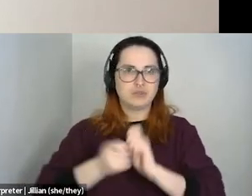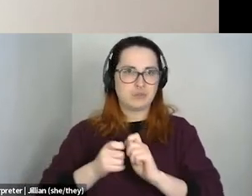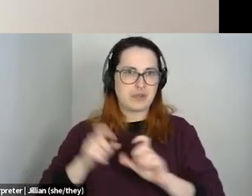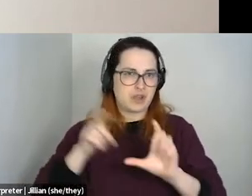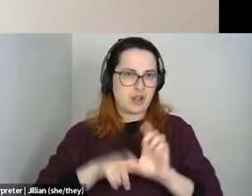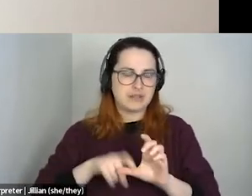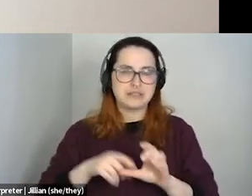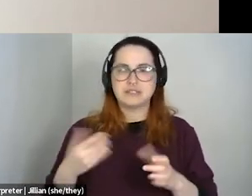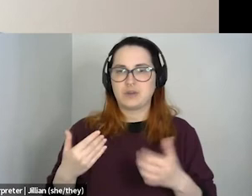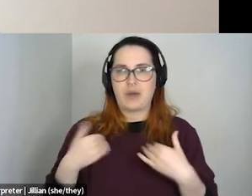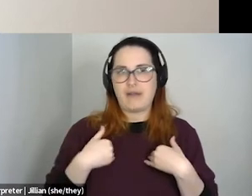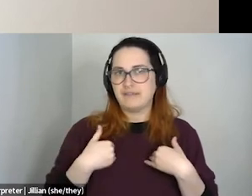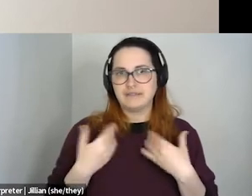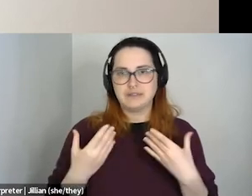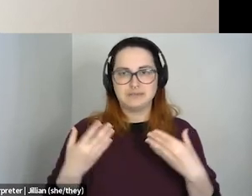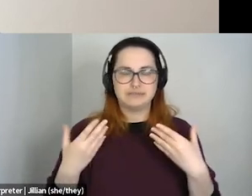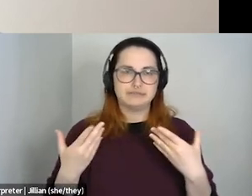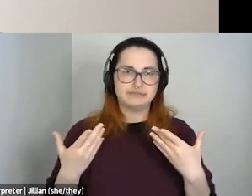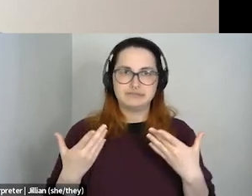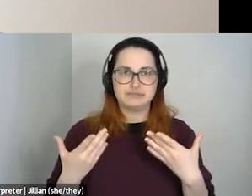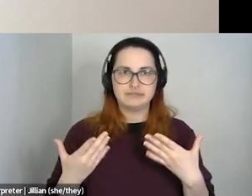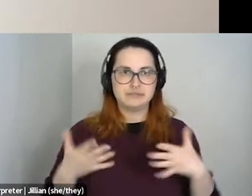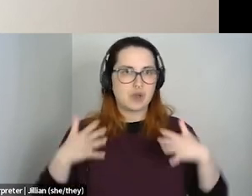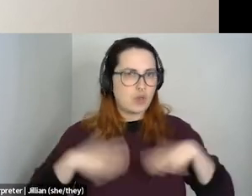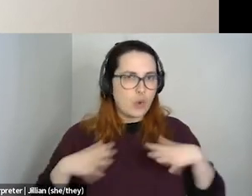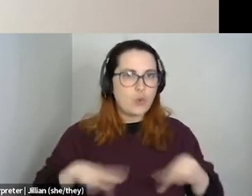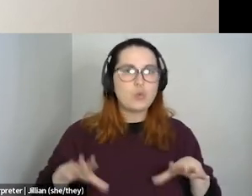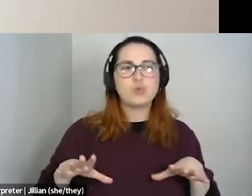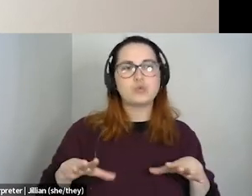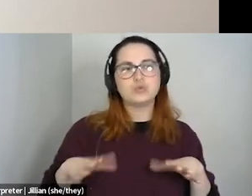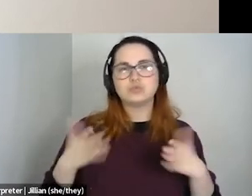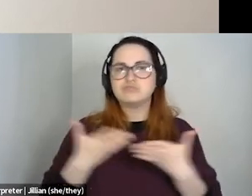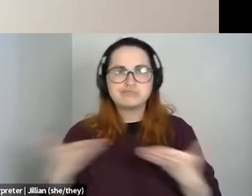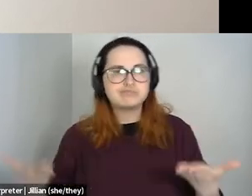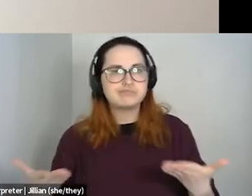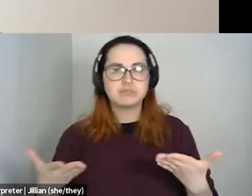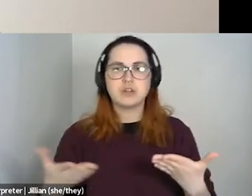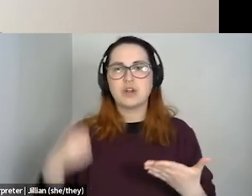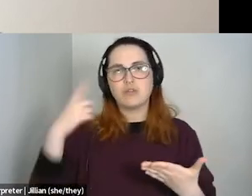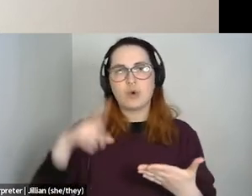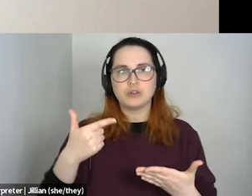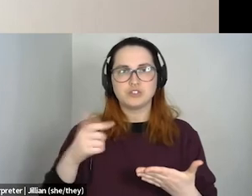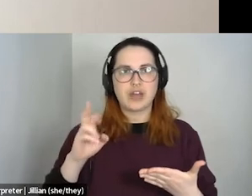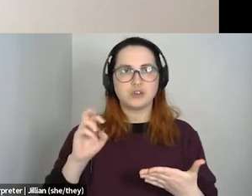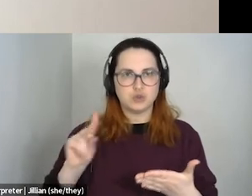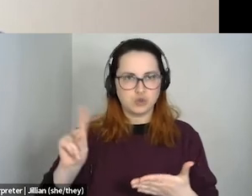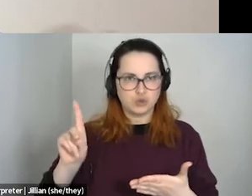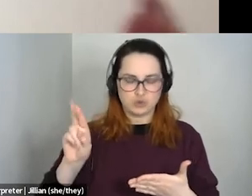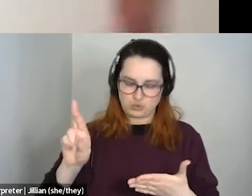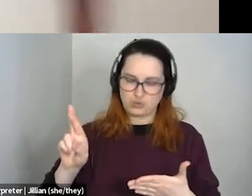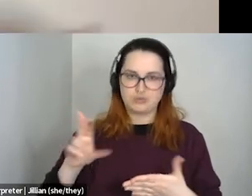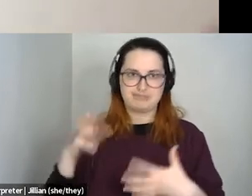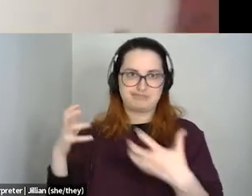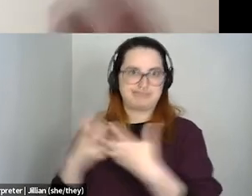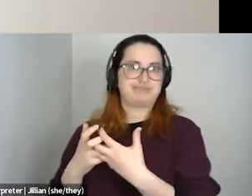gear and products project so that people can access free gender affirming gear, um, as needed, which is, I